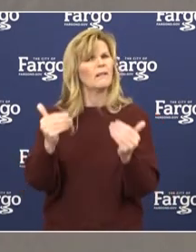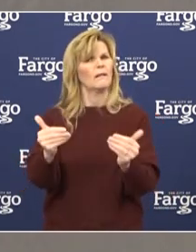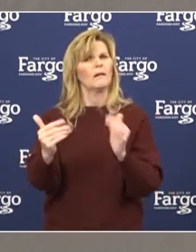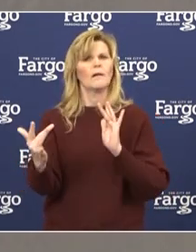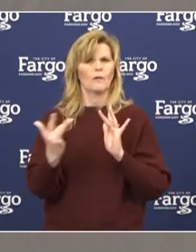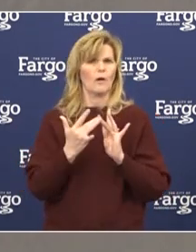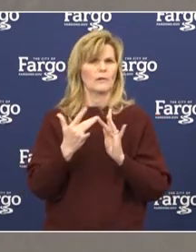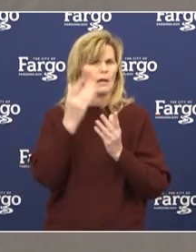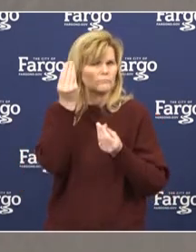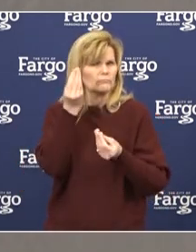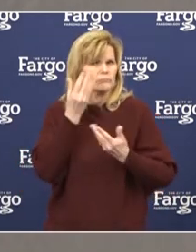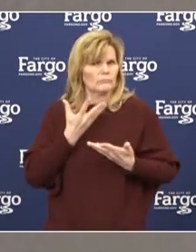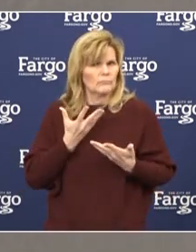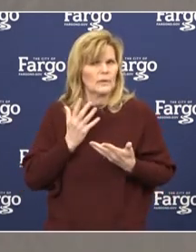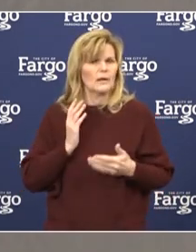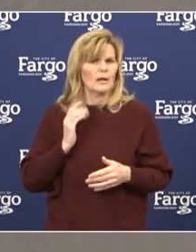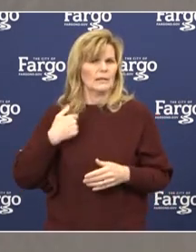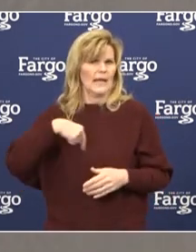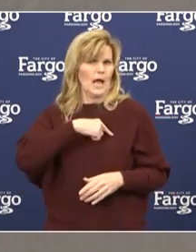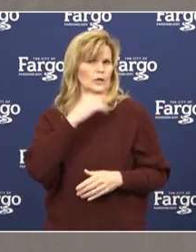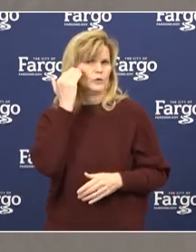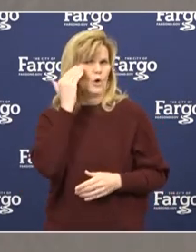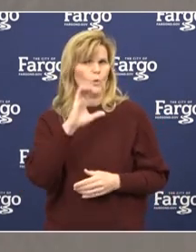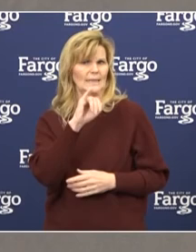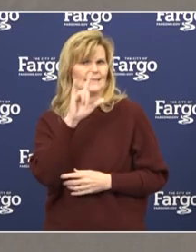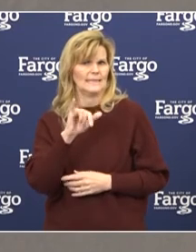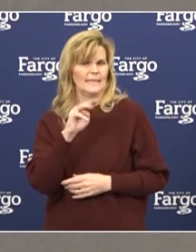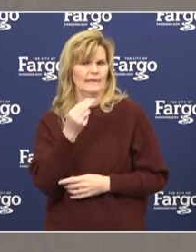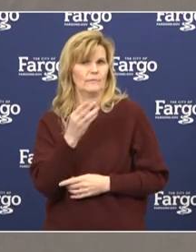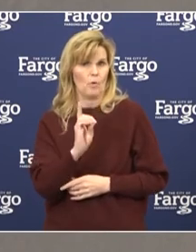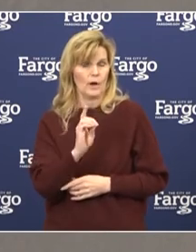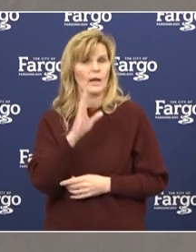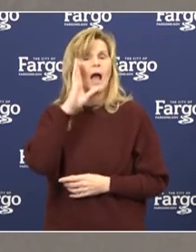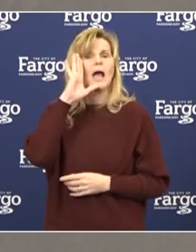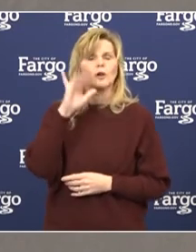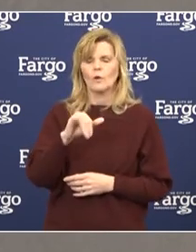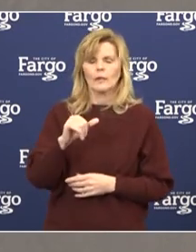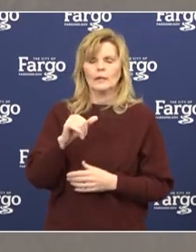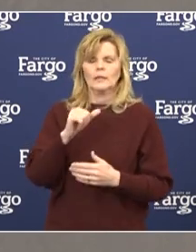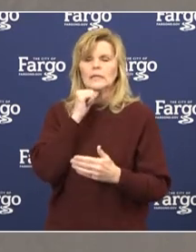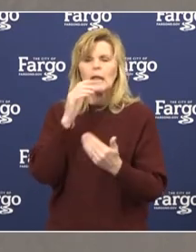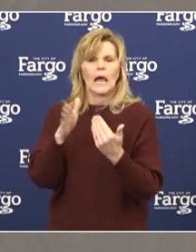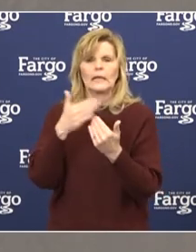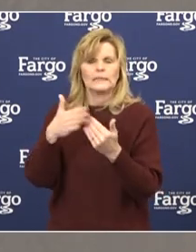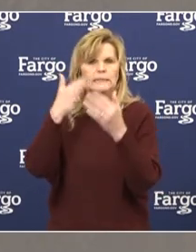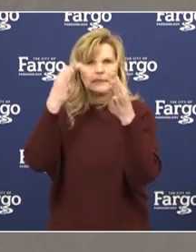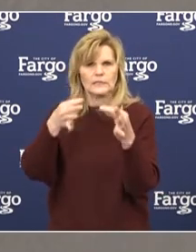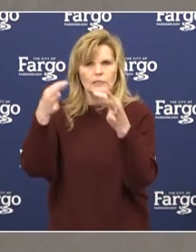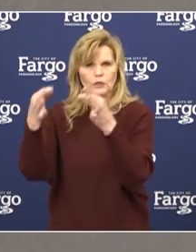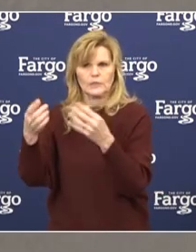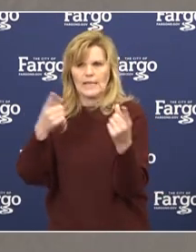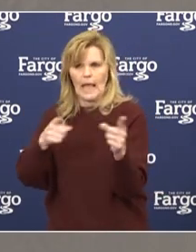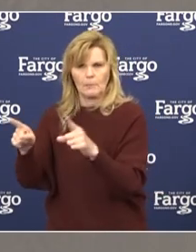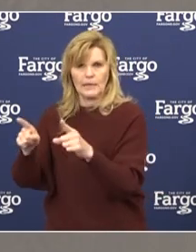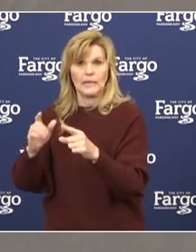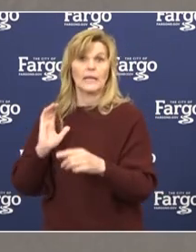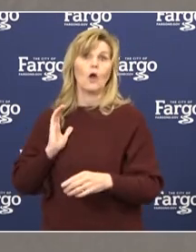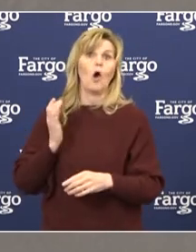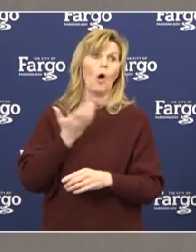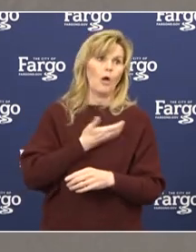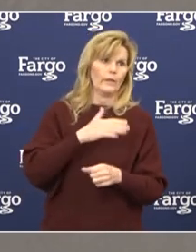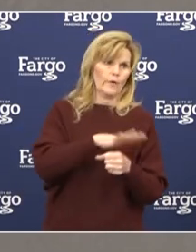helpful, please let us know. and again, I know that there are tough decisions being made in all of our jurisdictions